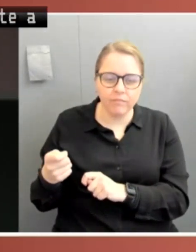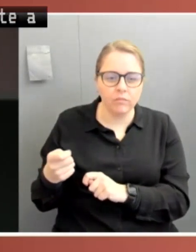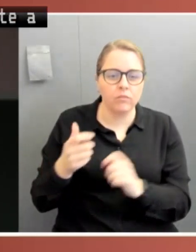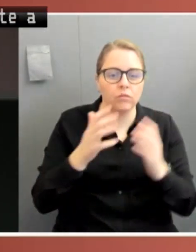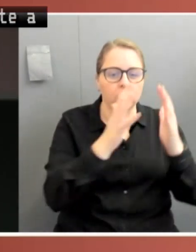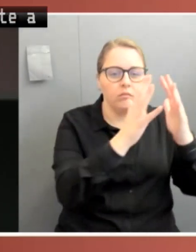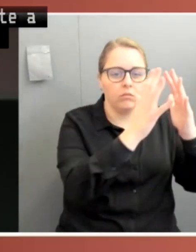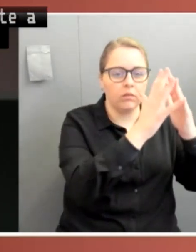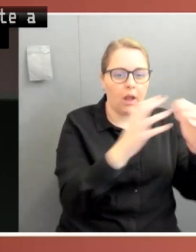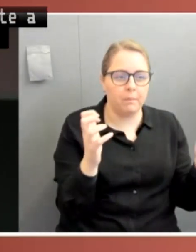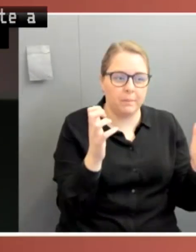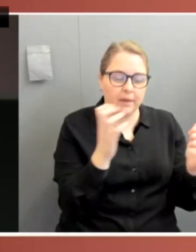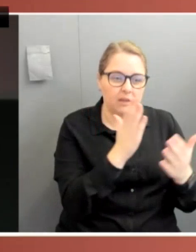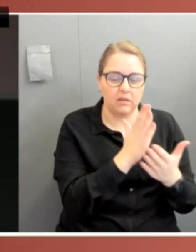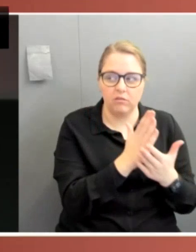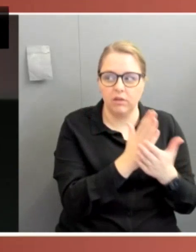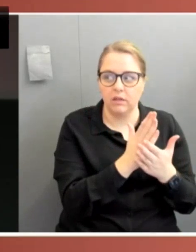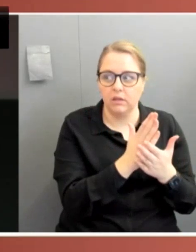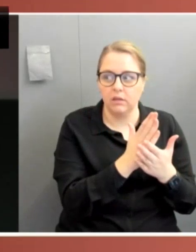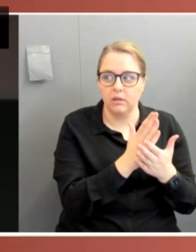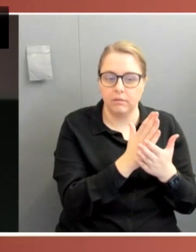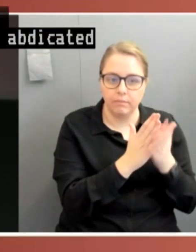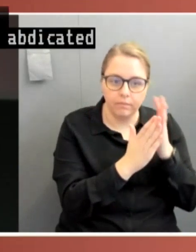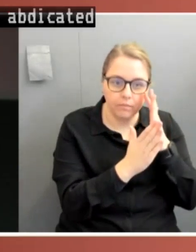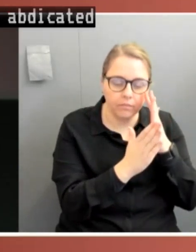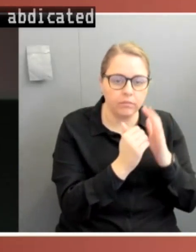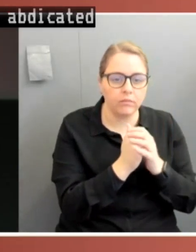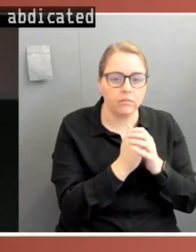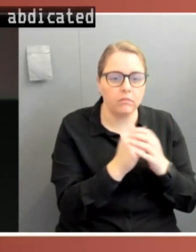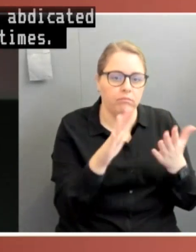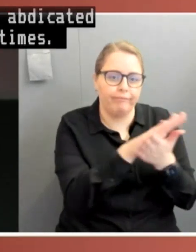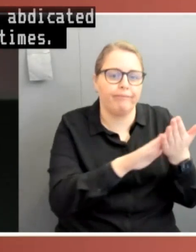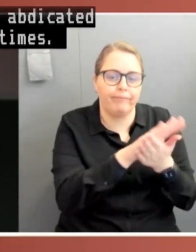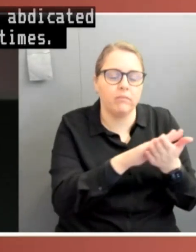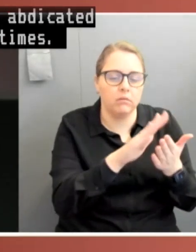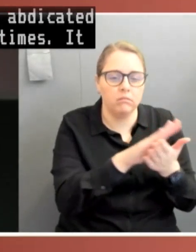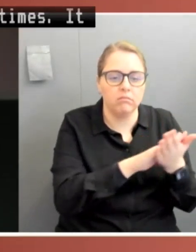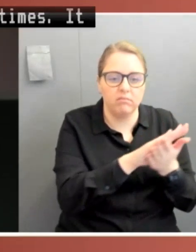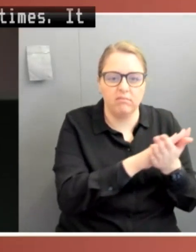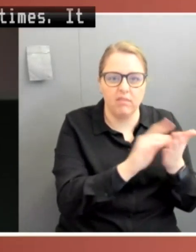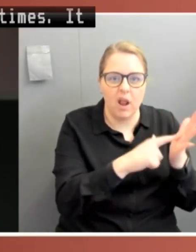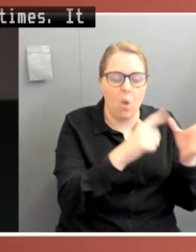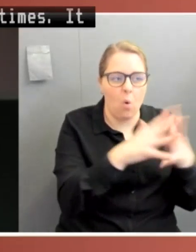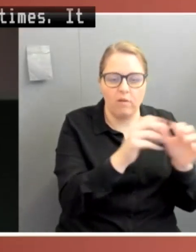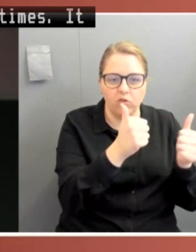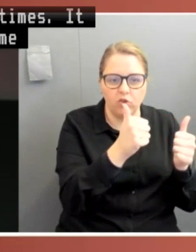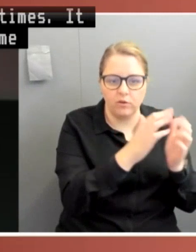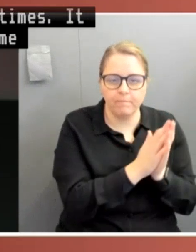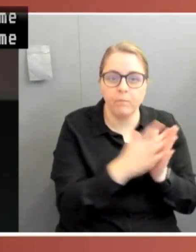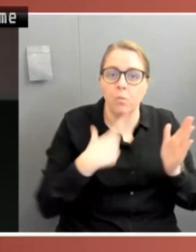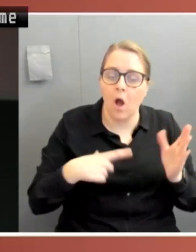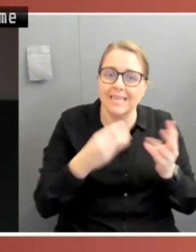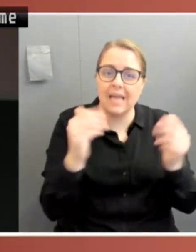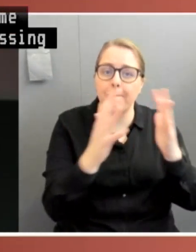functions at critical times. It did so because at least some Parliaments were simply missing in action completely during those